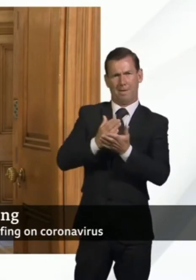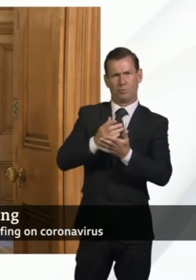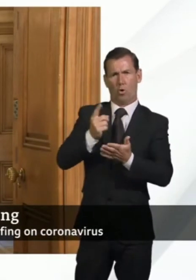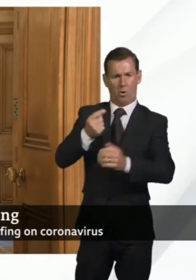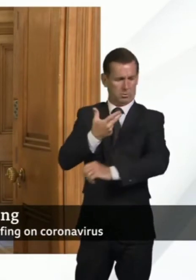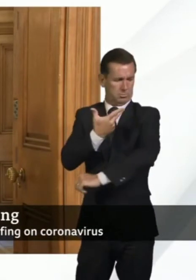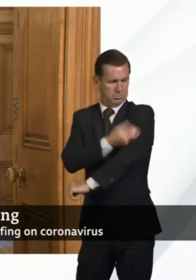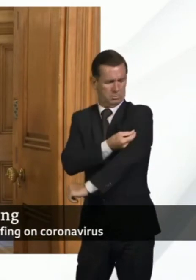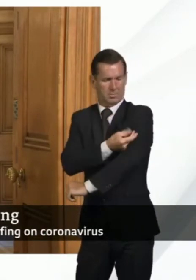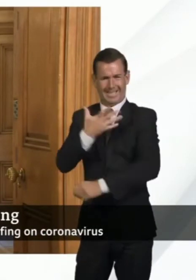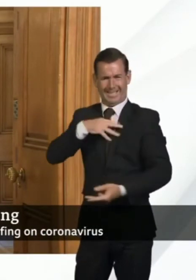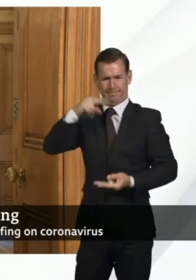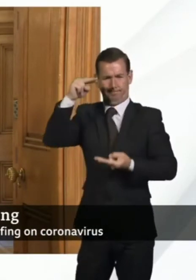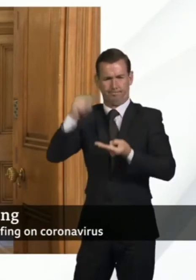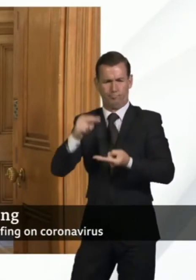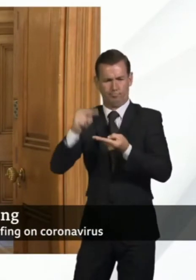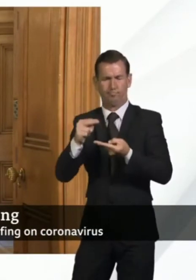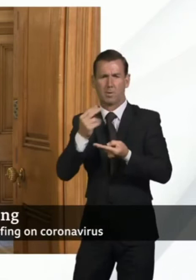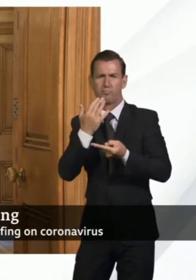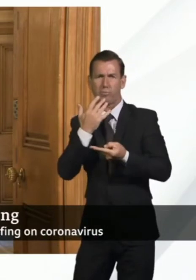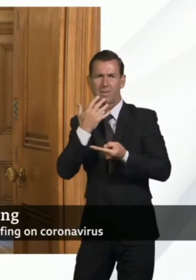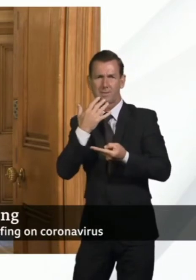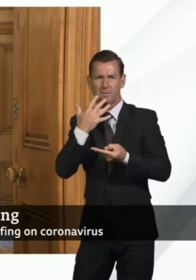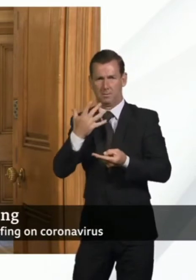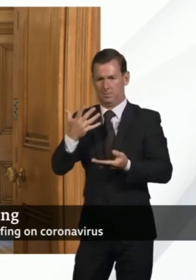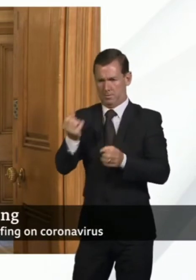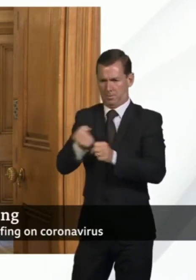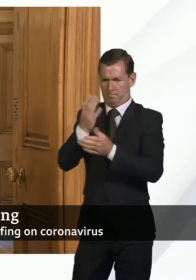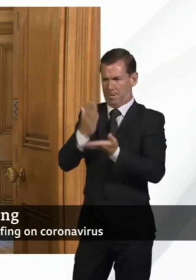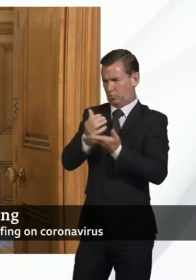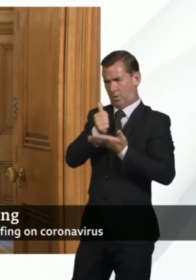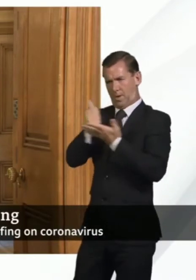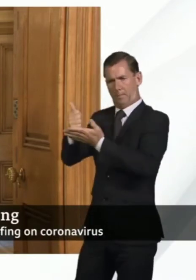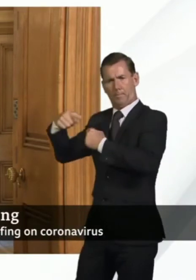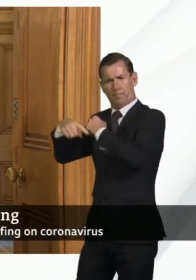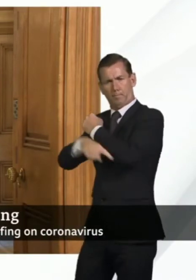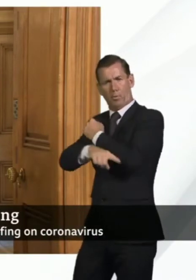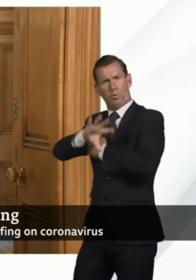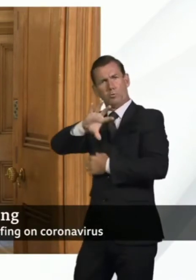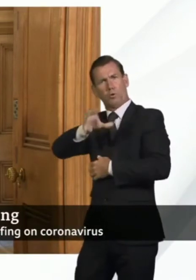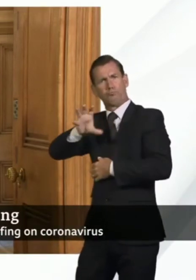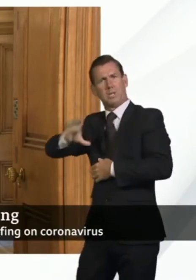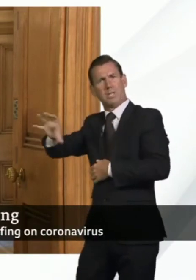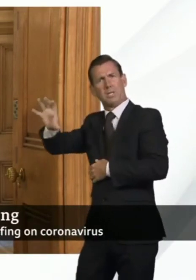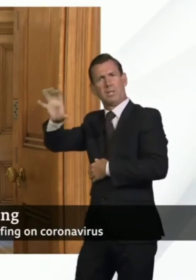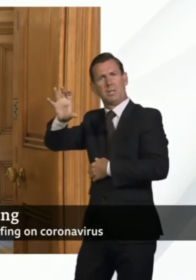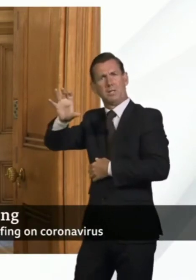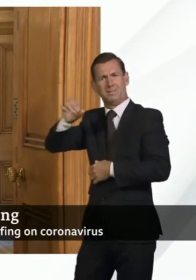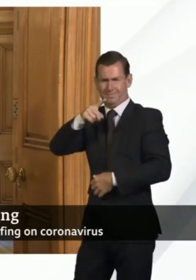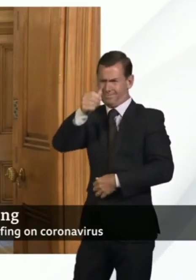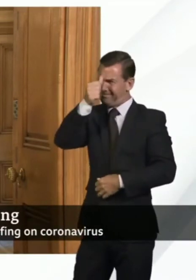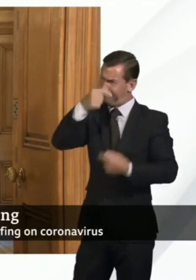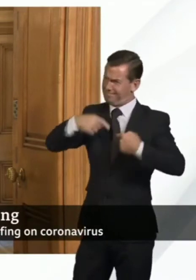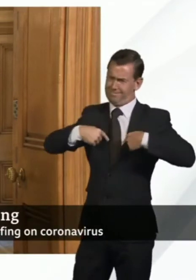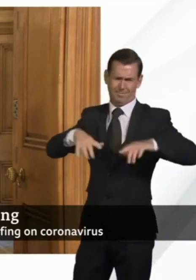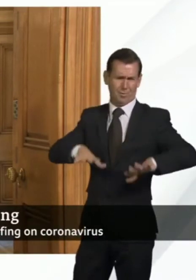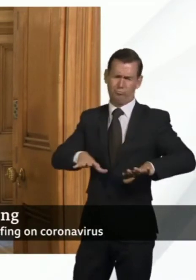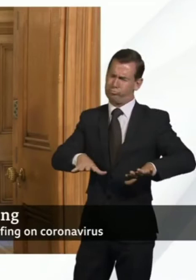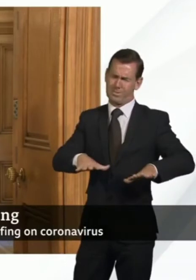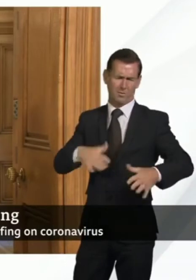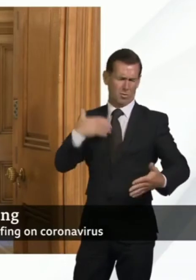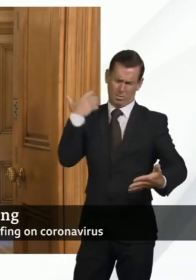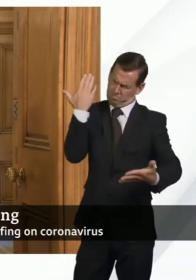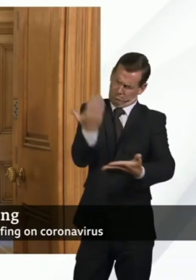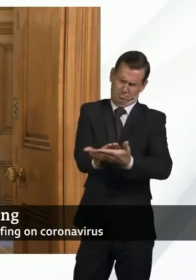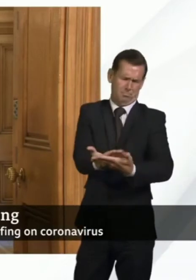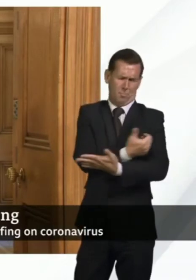level, working with our aid budget to those poorest nations. Fulfilling, I think, what we've always done as a nation. We've always